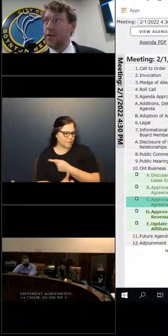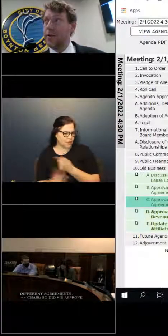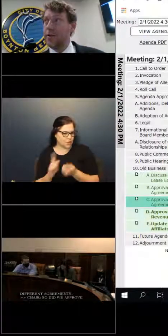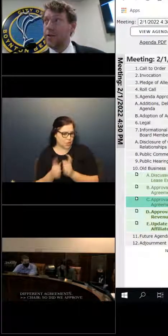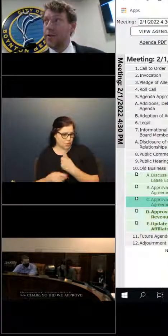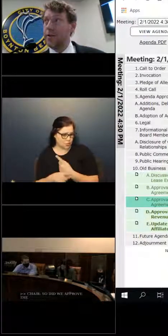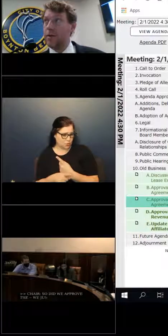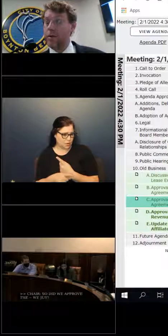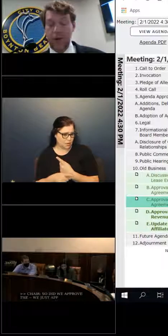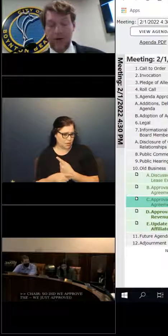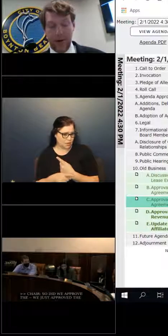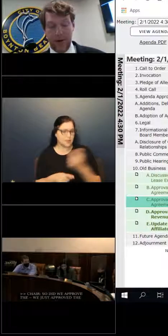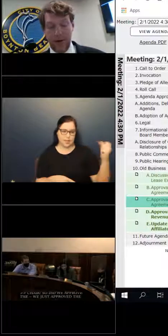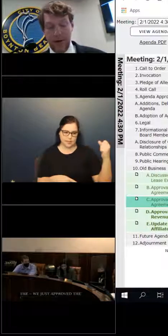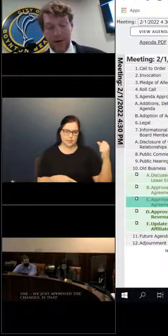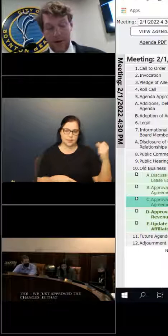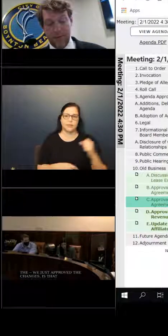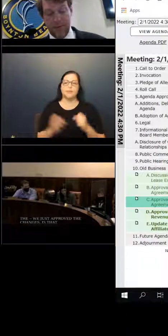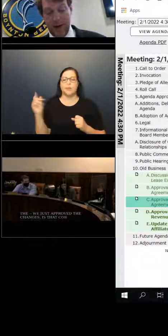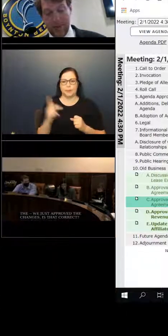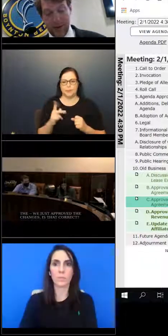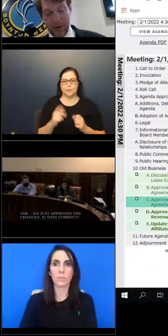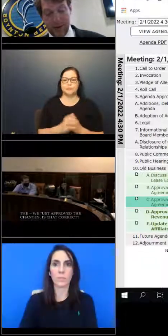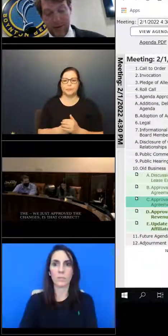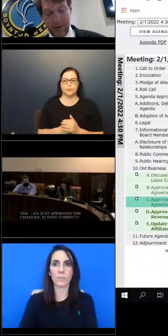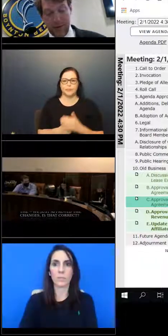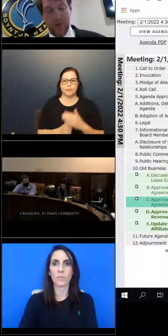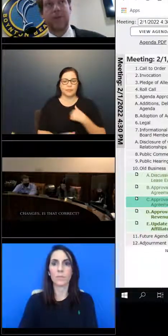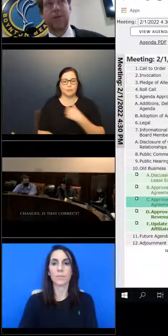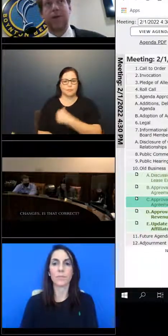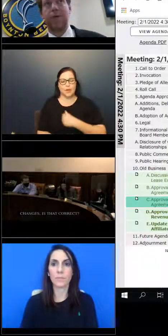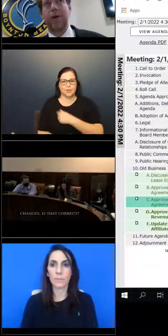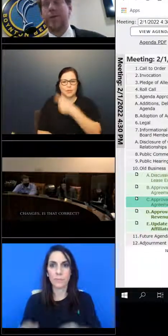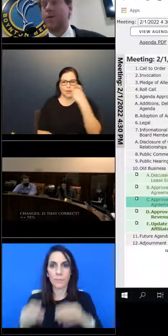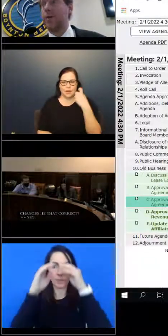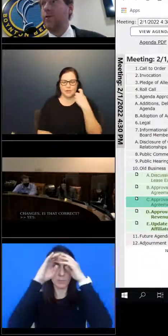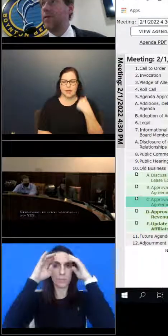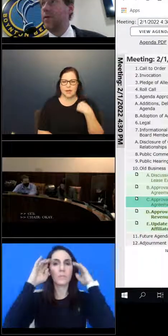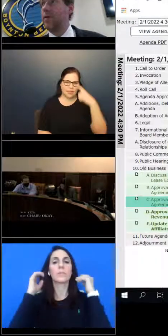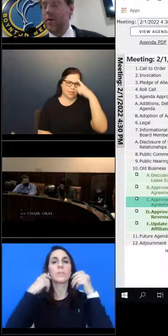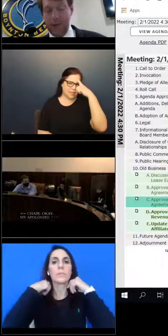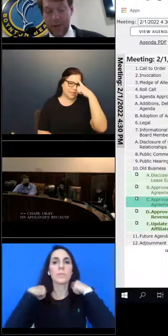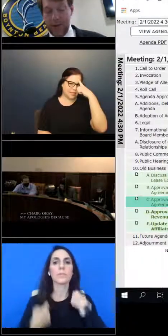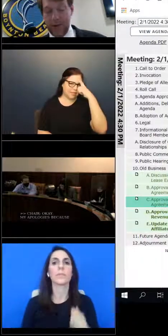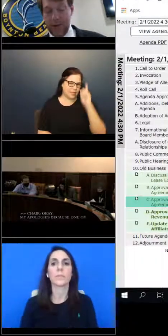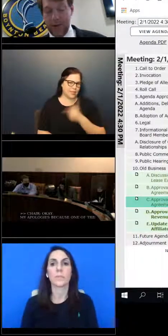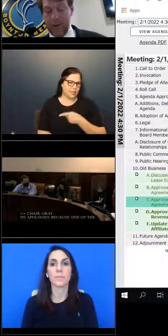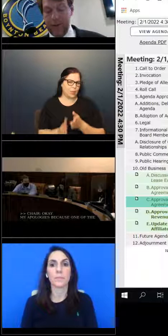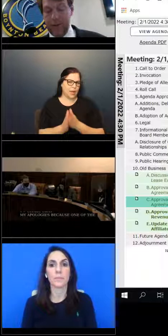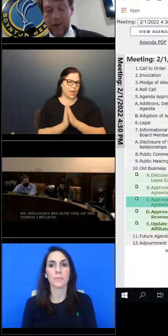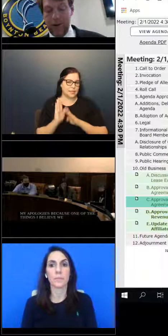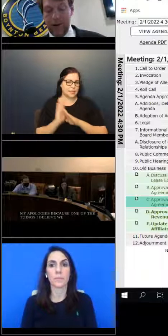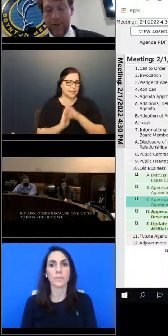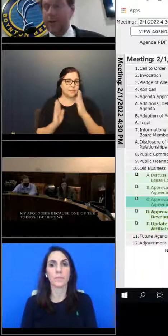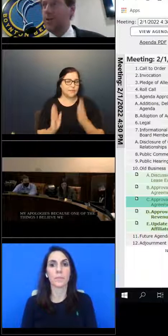Is that correct? Yes. Okay. Um, my apologies, because one of the things I believe we asked of the developer